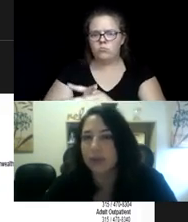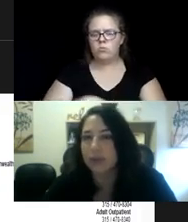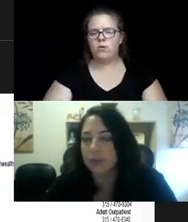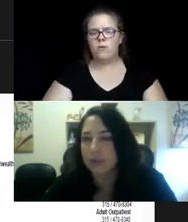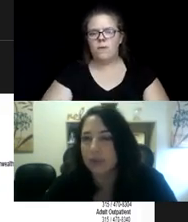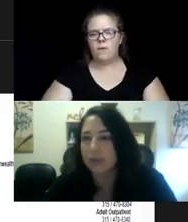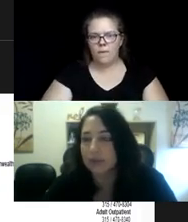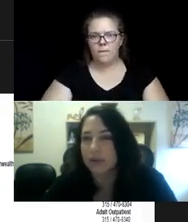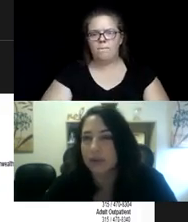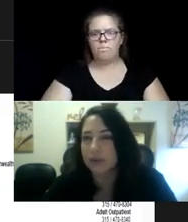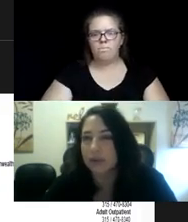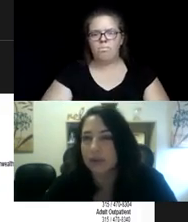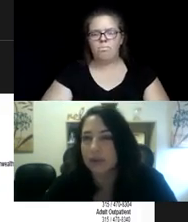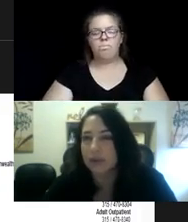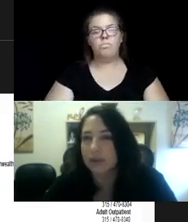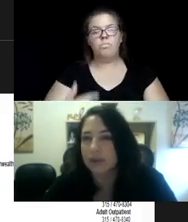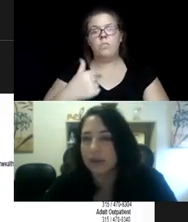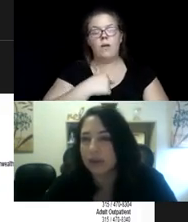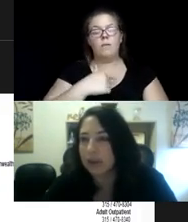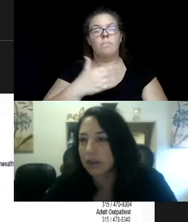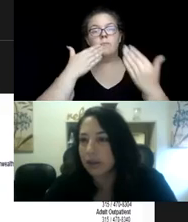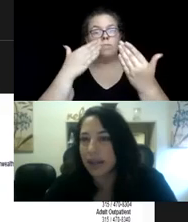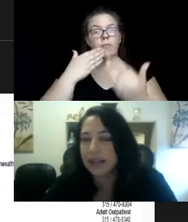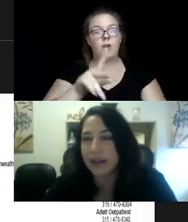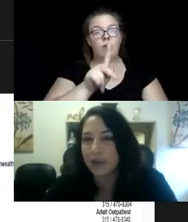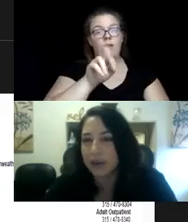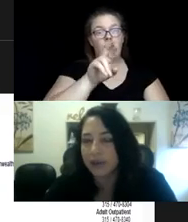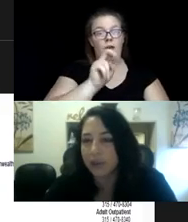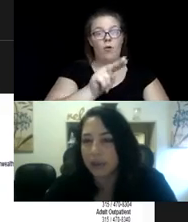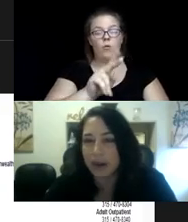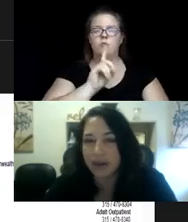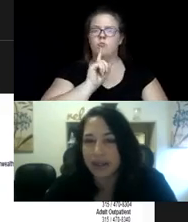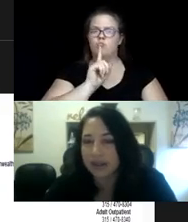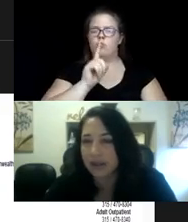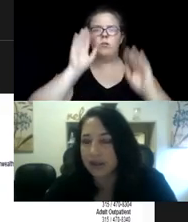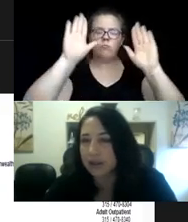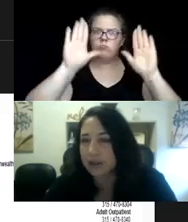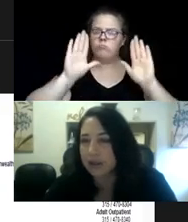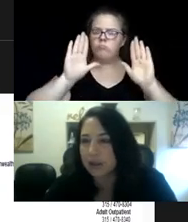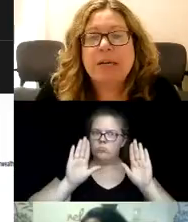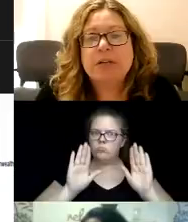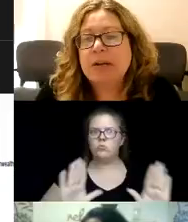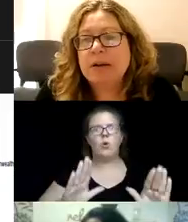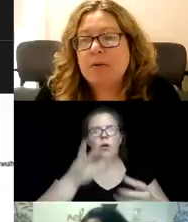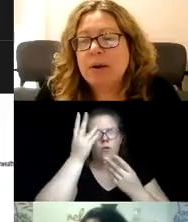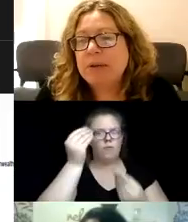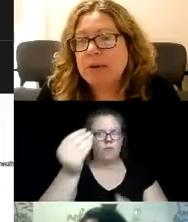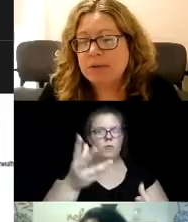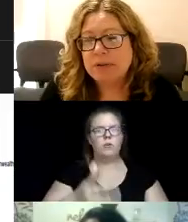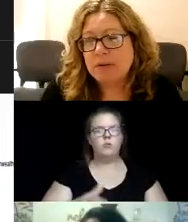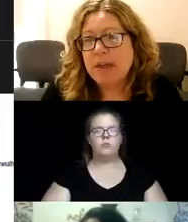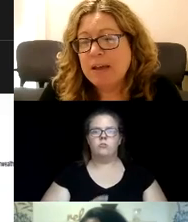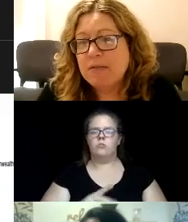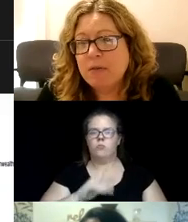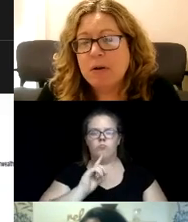So I am going to say thank you, Karen. That was really, really great, great information and incredibly